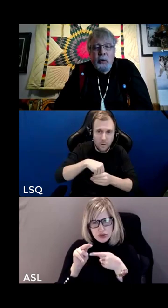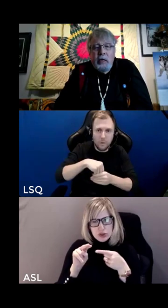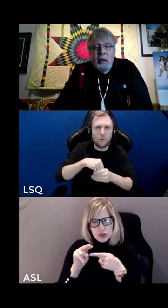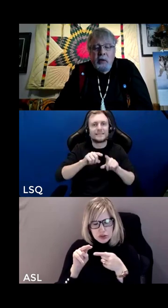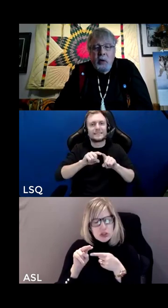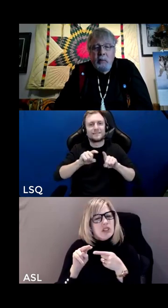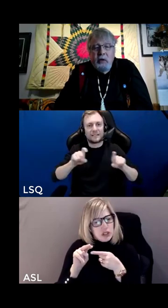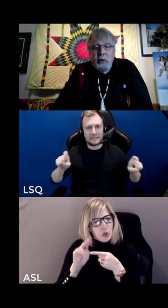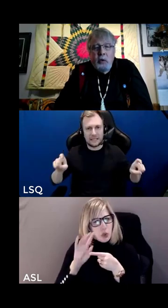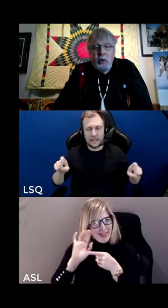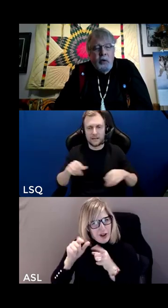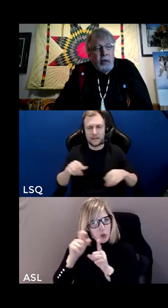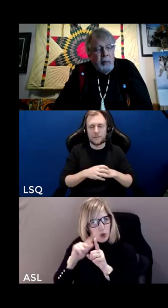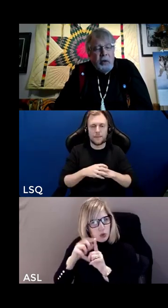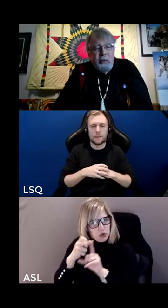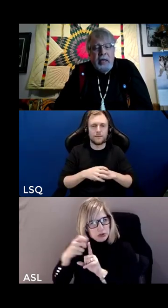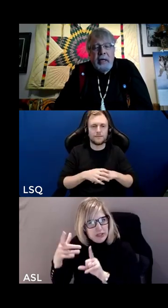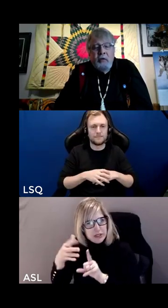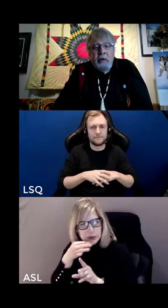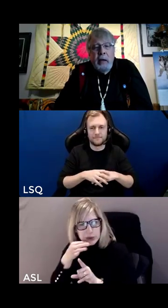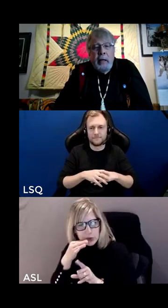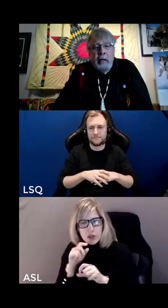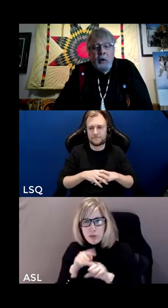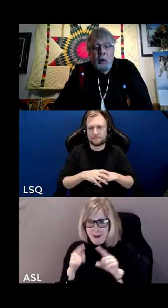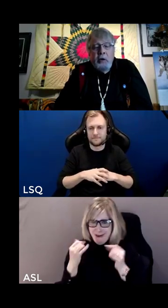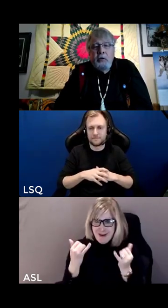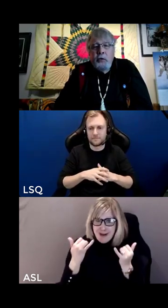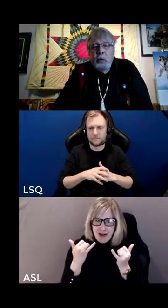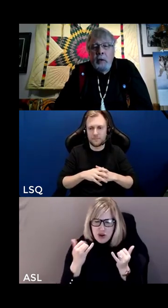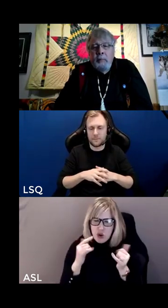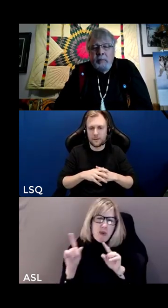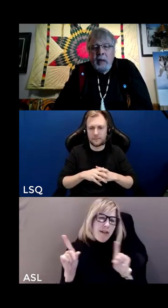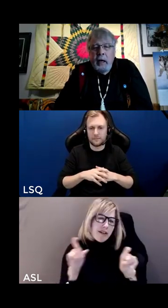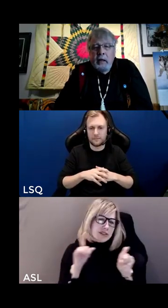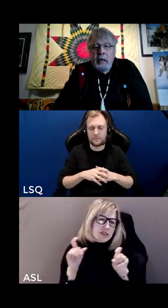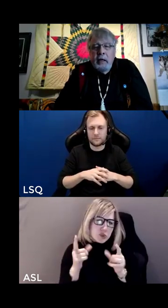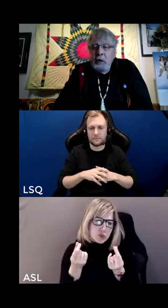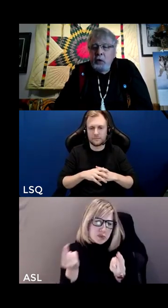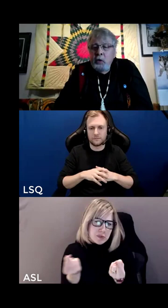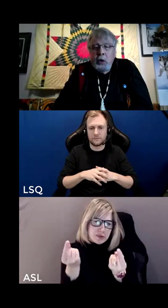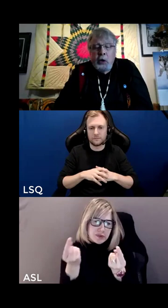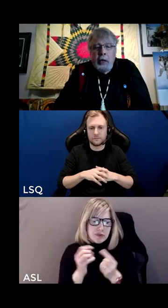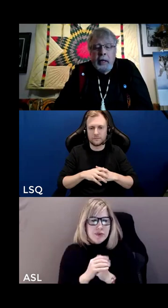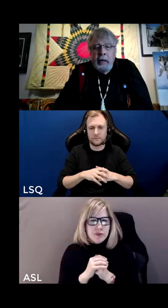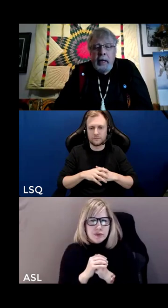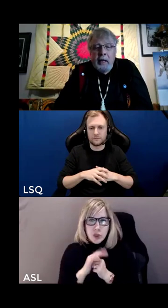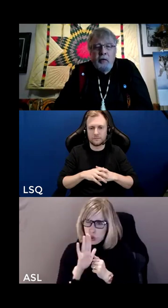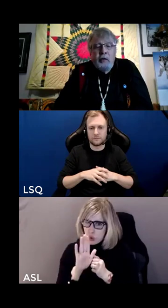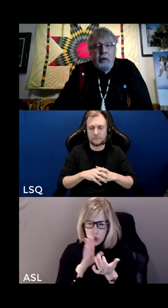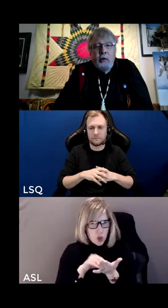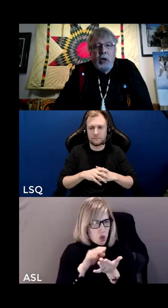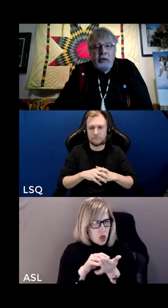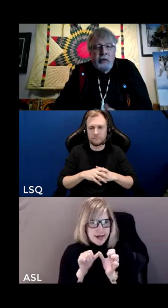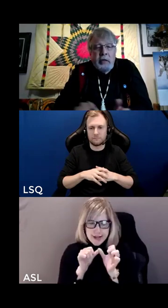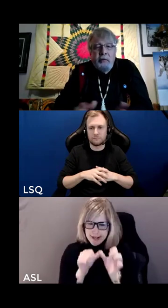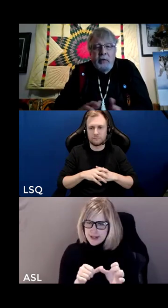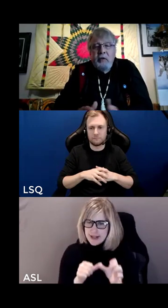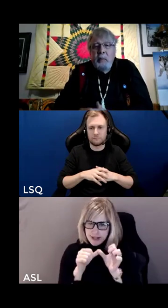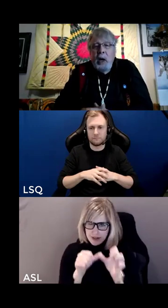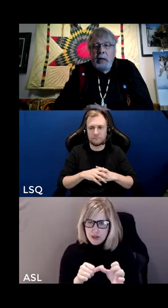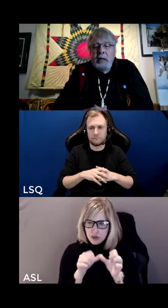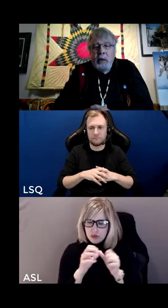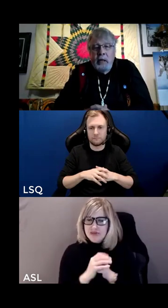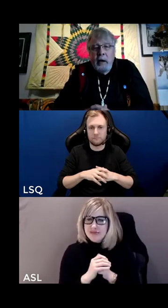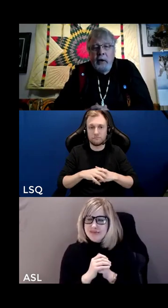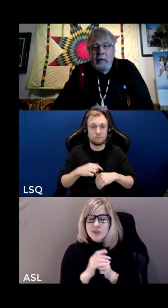you to in the interim to do a number of things uh in order to uh continue your learning and that is to not just leave